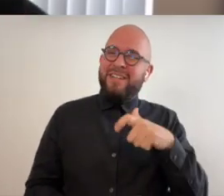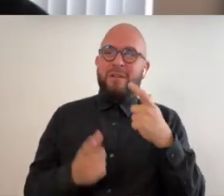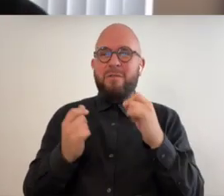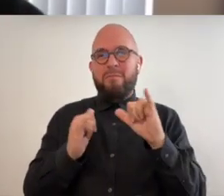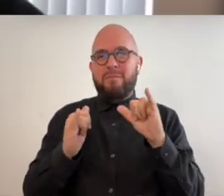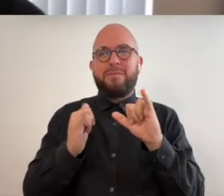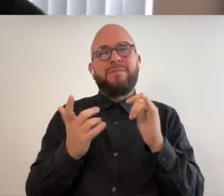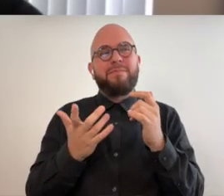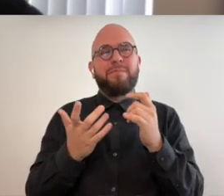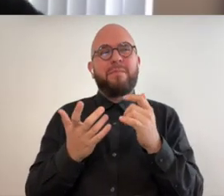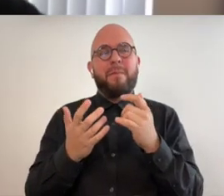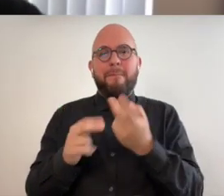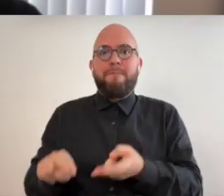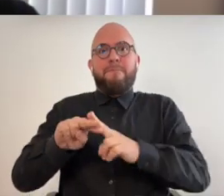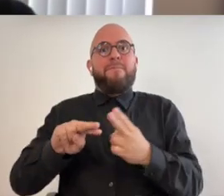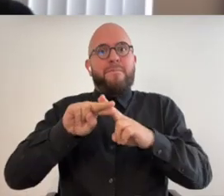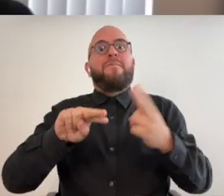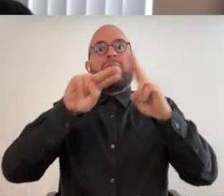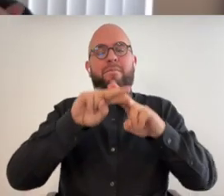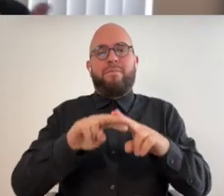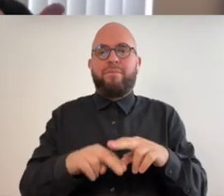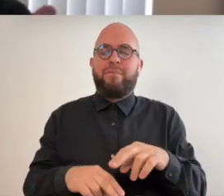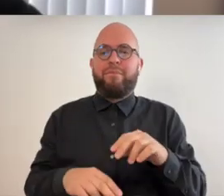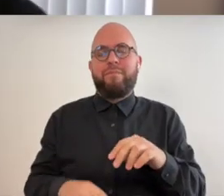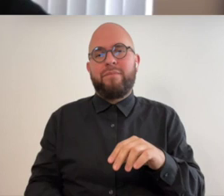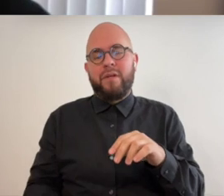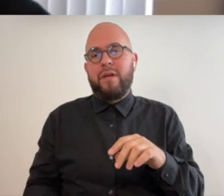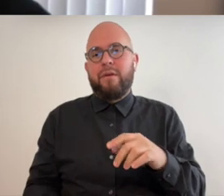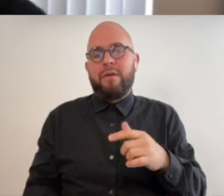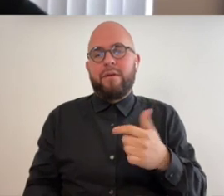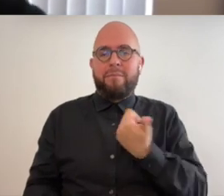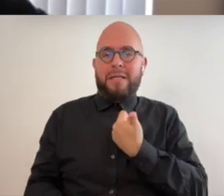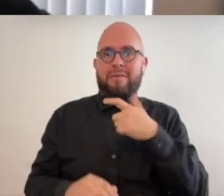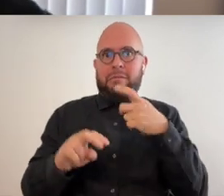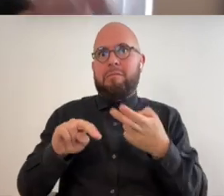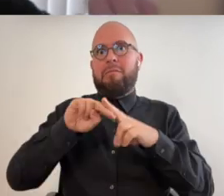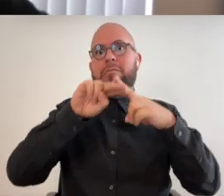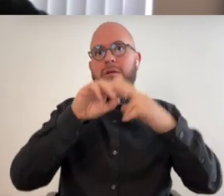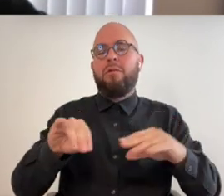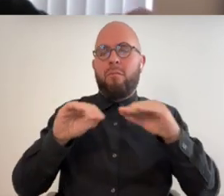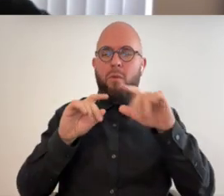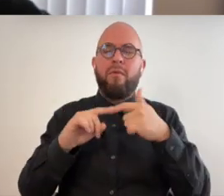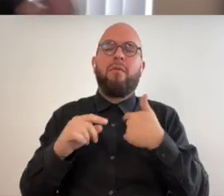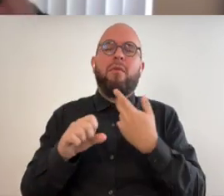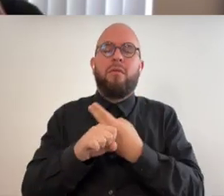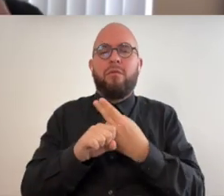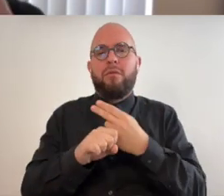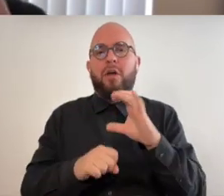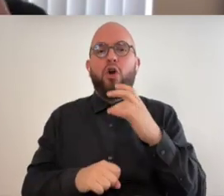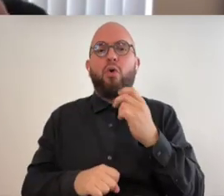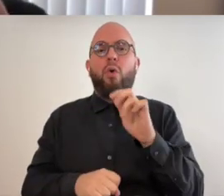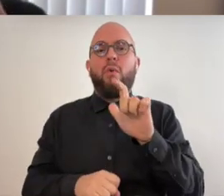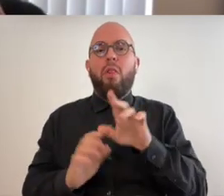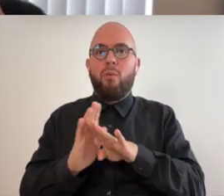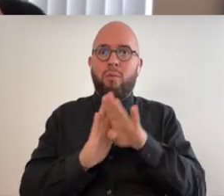aggregate with it going up exponentially and i was able to use the the coral rise there and then for to depict the glacier